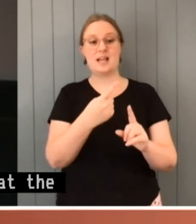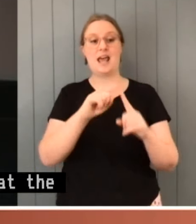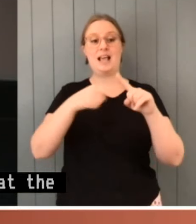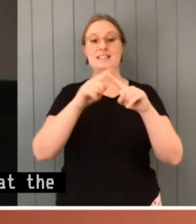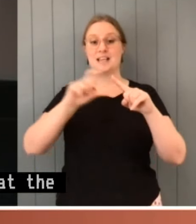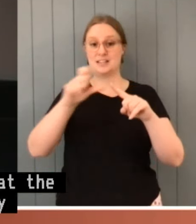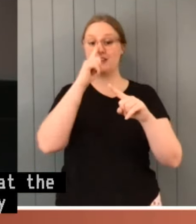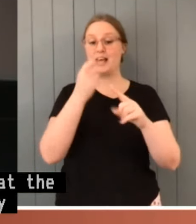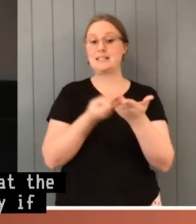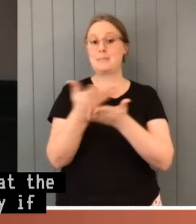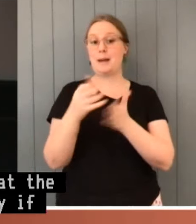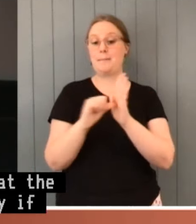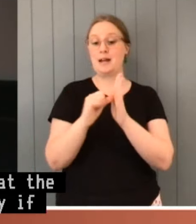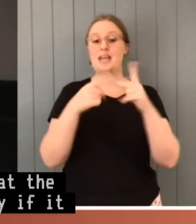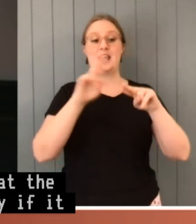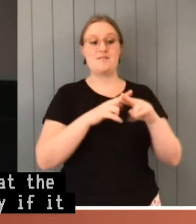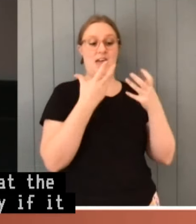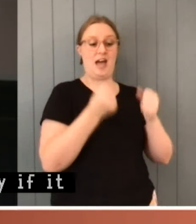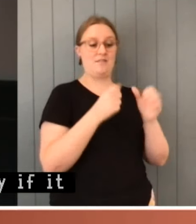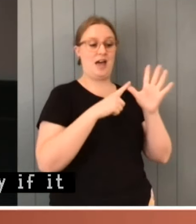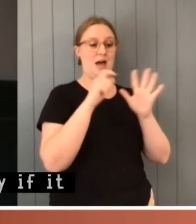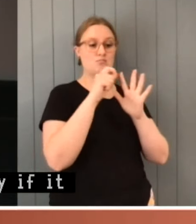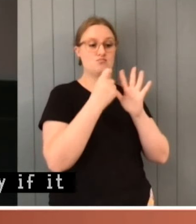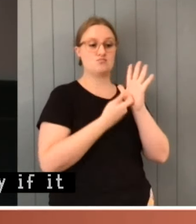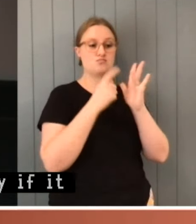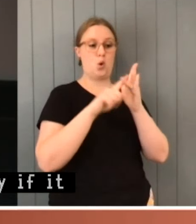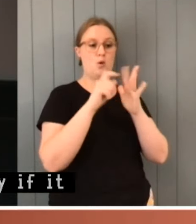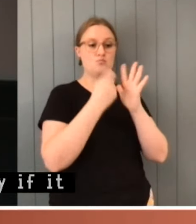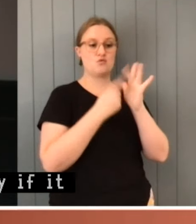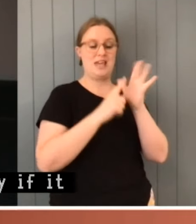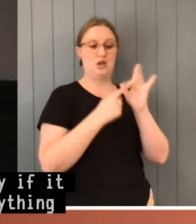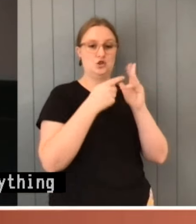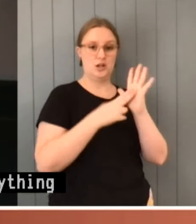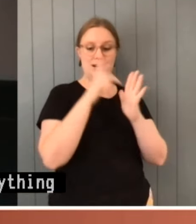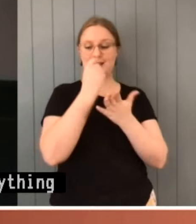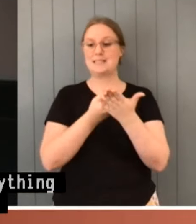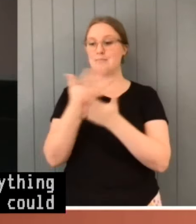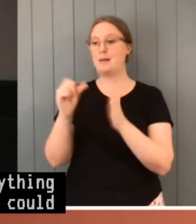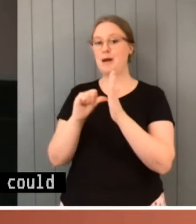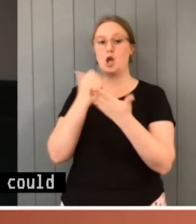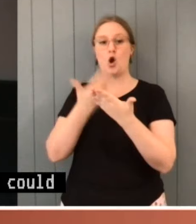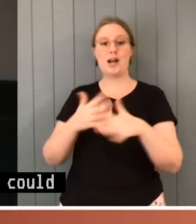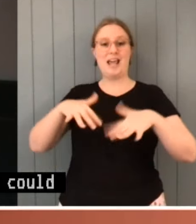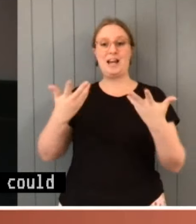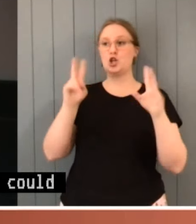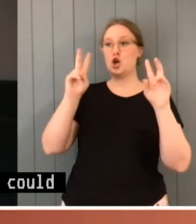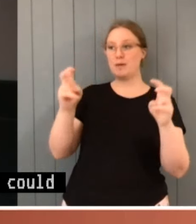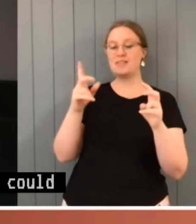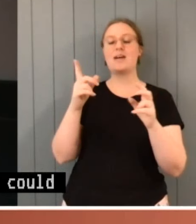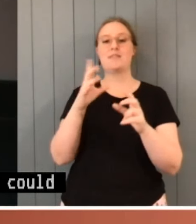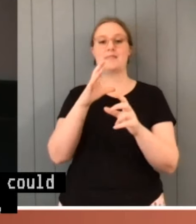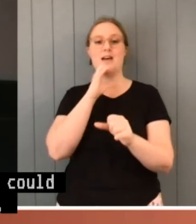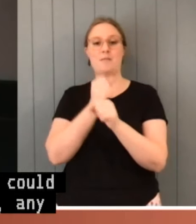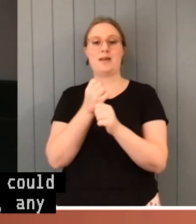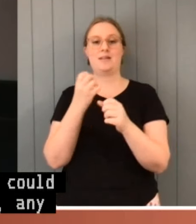anything about which the Parliament could make a law. In other words, any head of Commonwealth power. And the short,